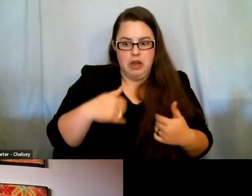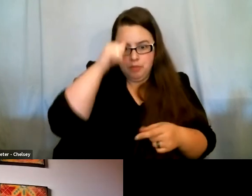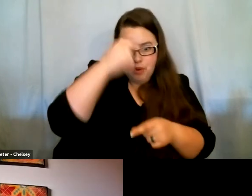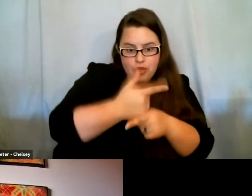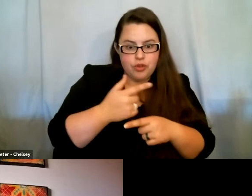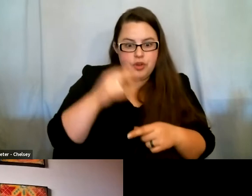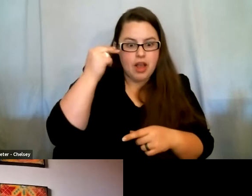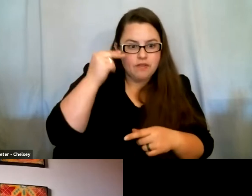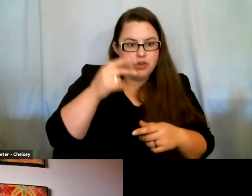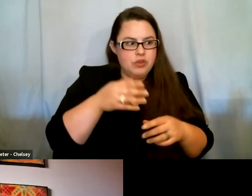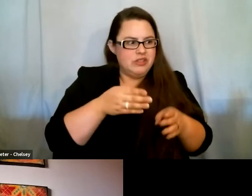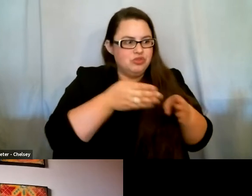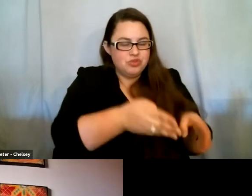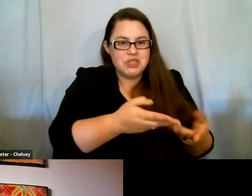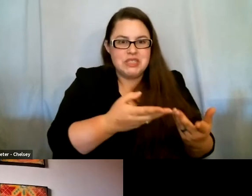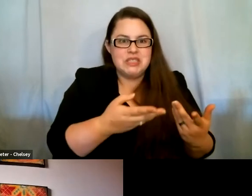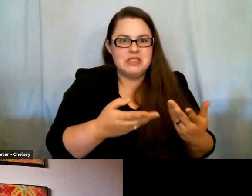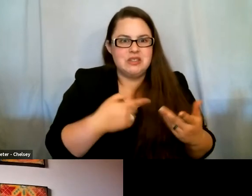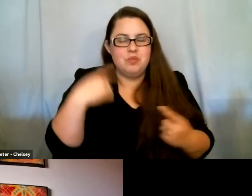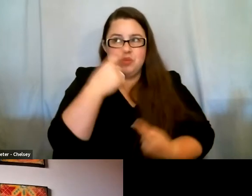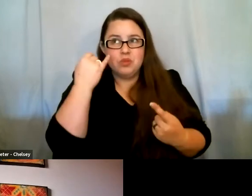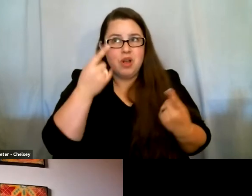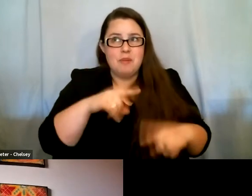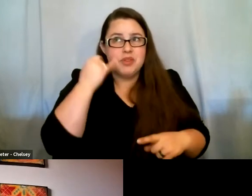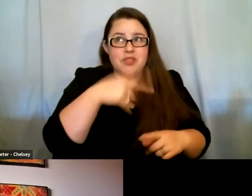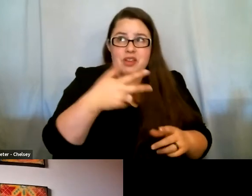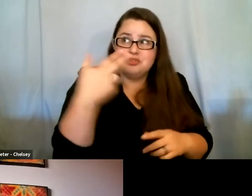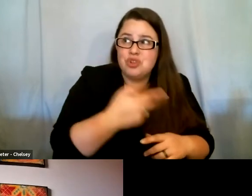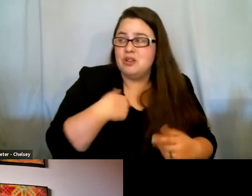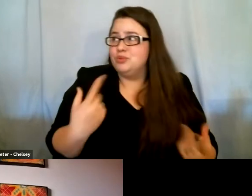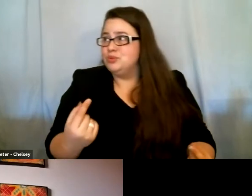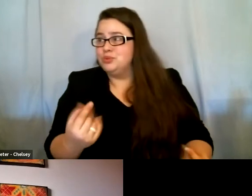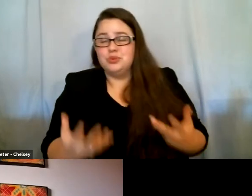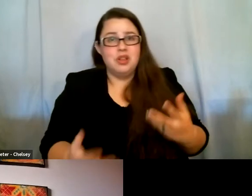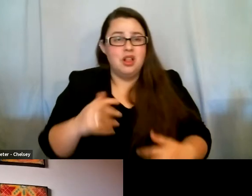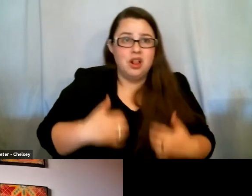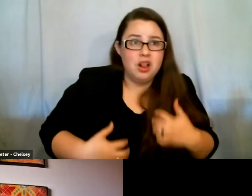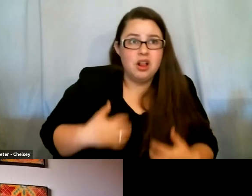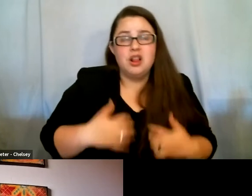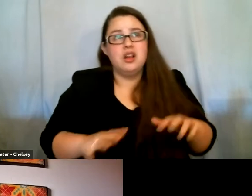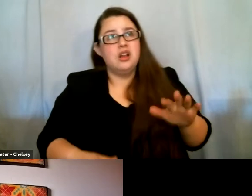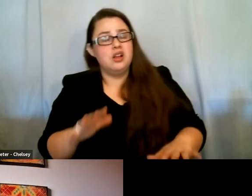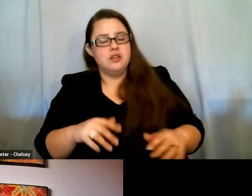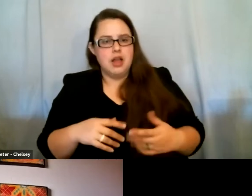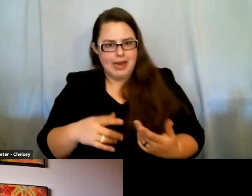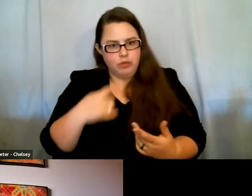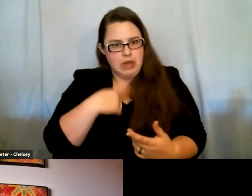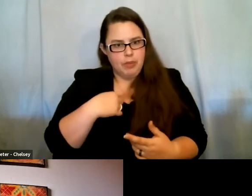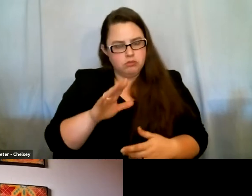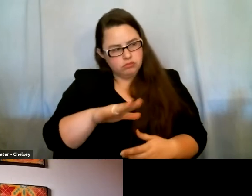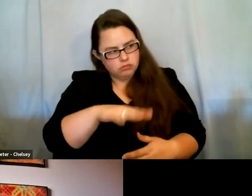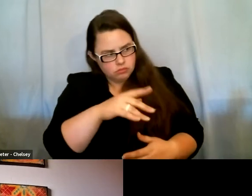always worried about what happened if they get shot? What am I going to do? You know? And he would always tell me like, Danny, you should go see a therapist.